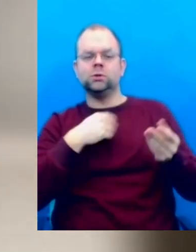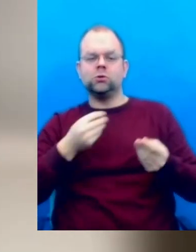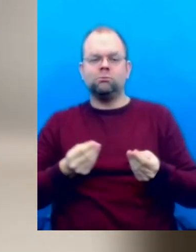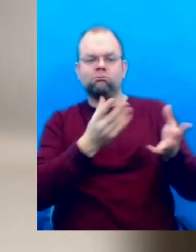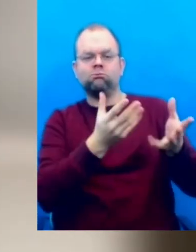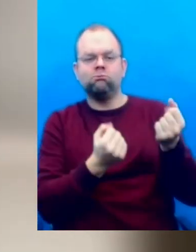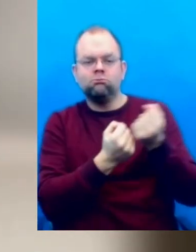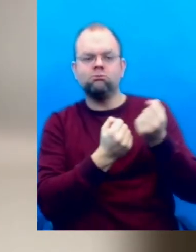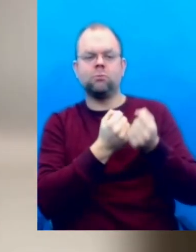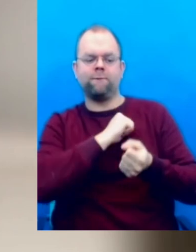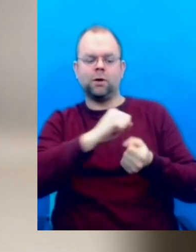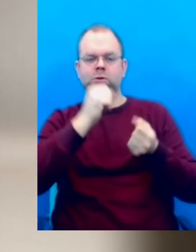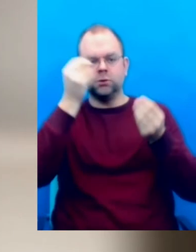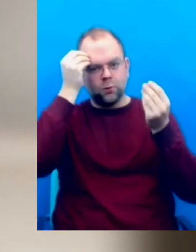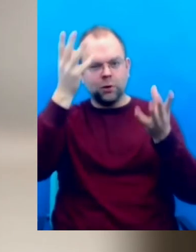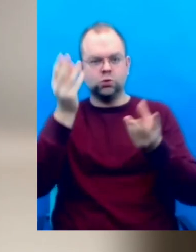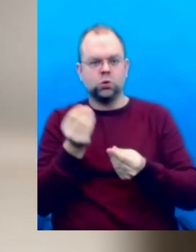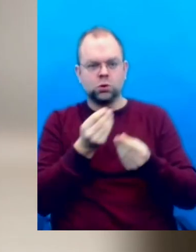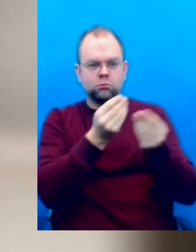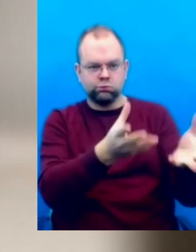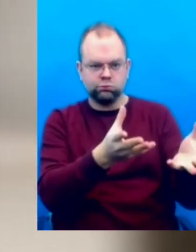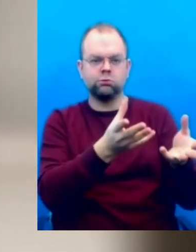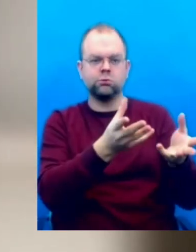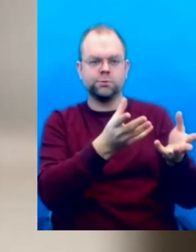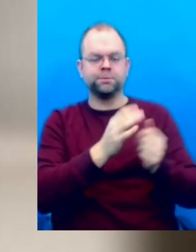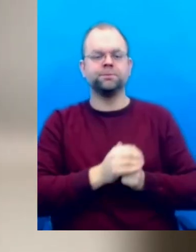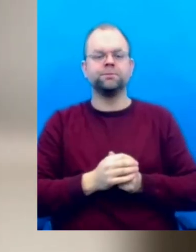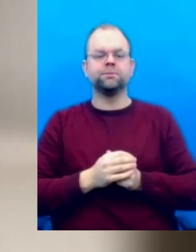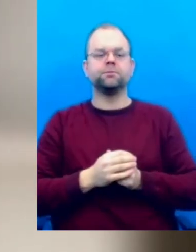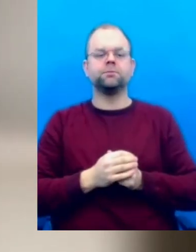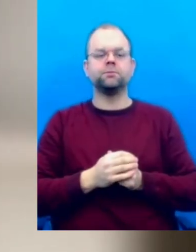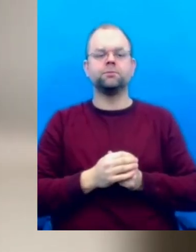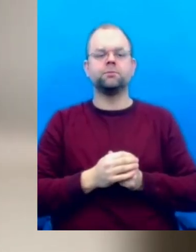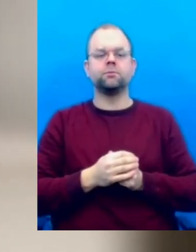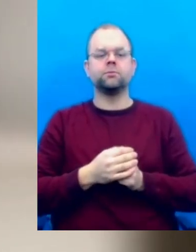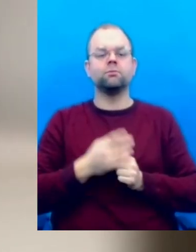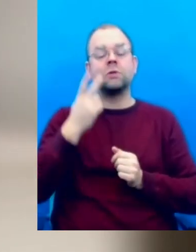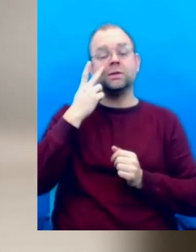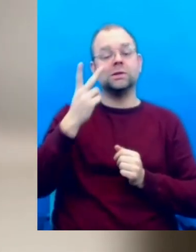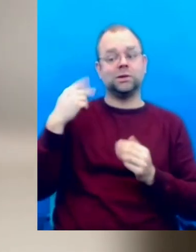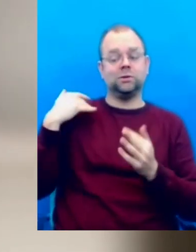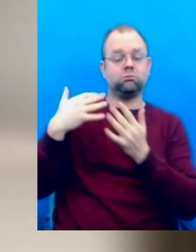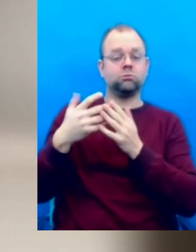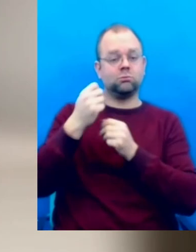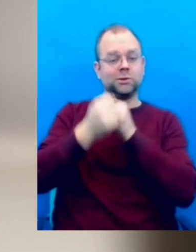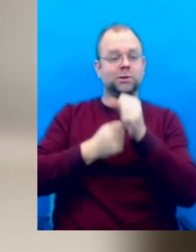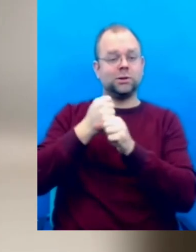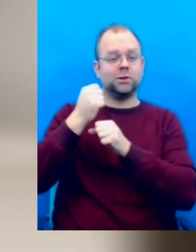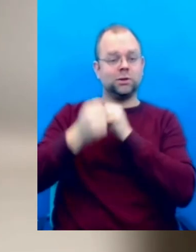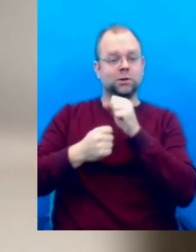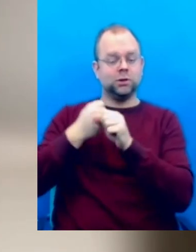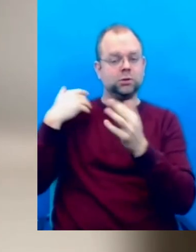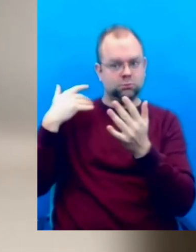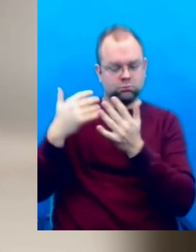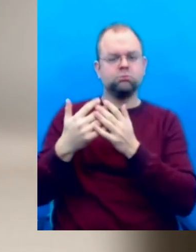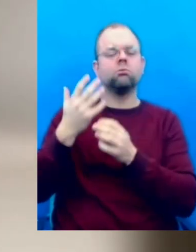what we have seen in the recent years is that there's a high likelihood and very high engagement of people who are